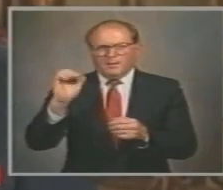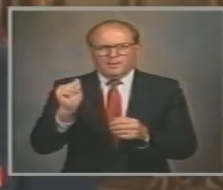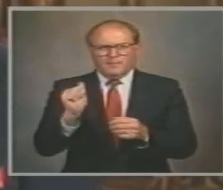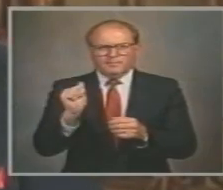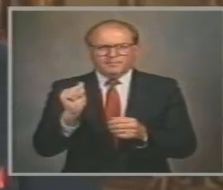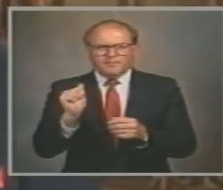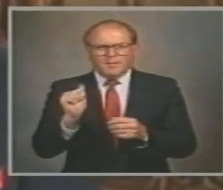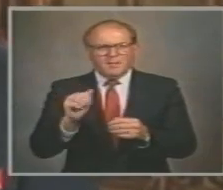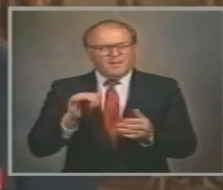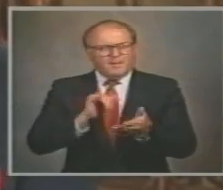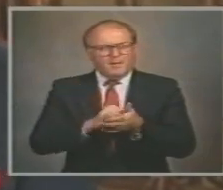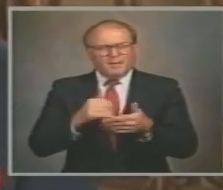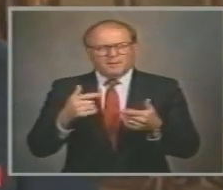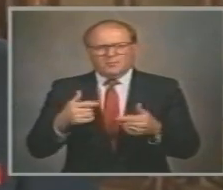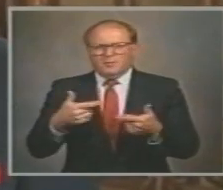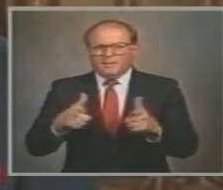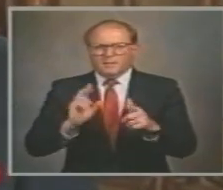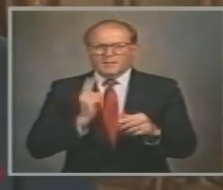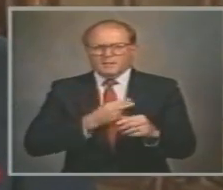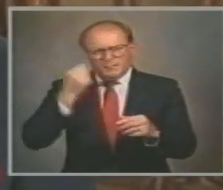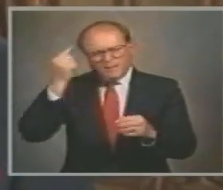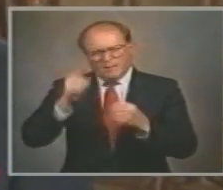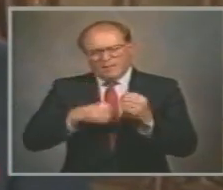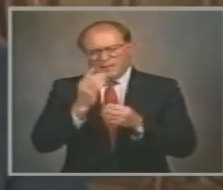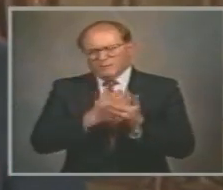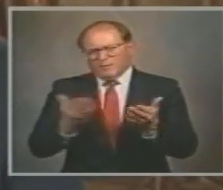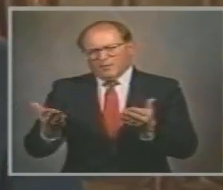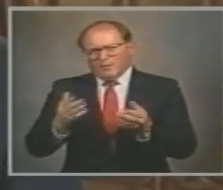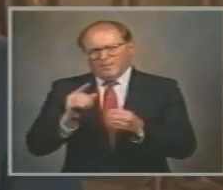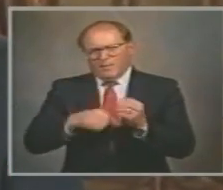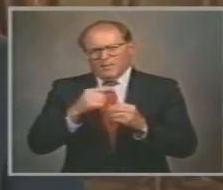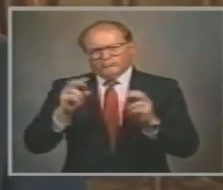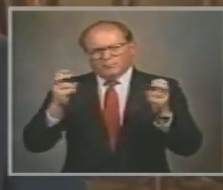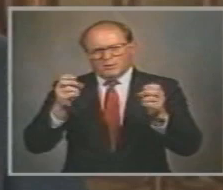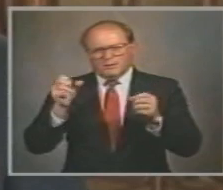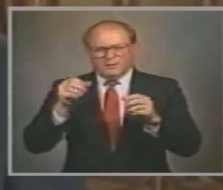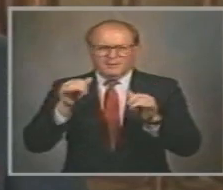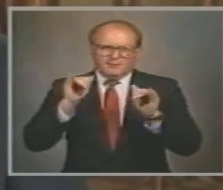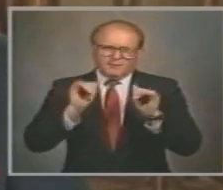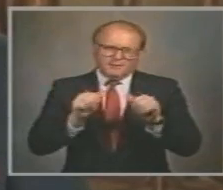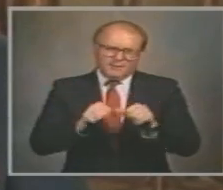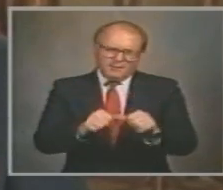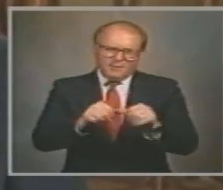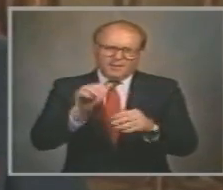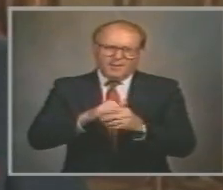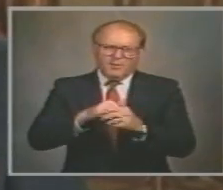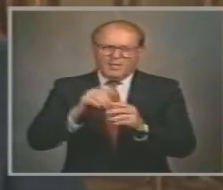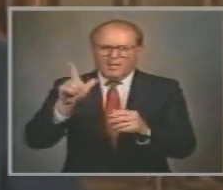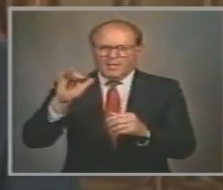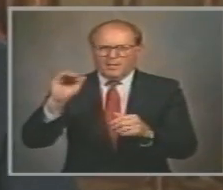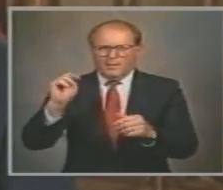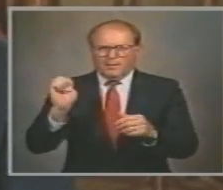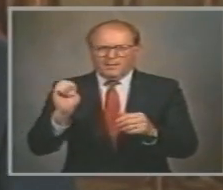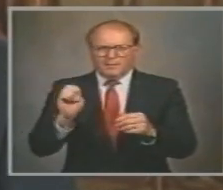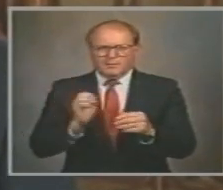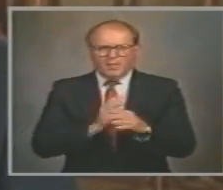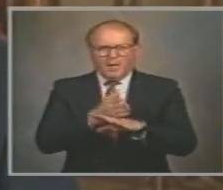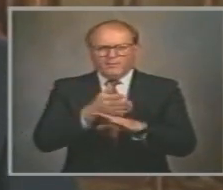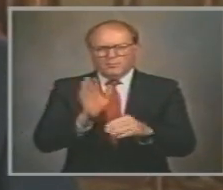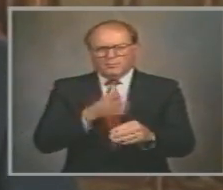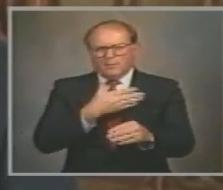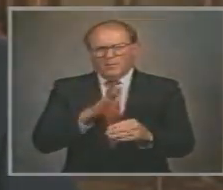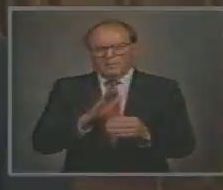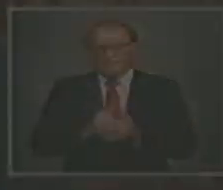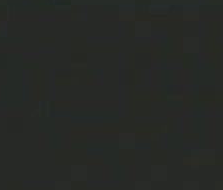think about in today's message titled, Stay in the Lines. I'll be back for scripture reading and prayer after Ken Helter-Brandley just sent a song of praise.